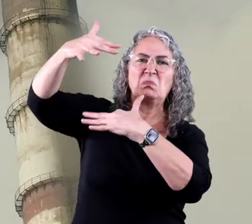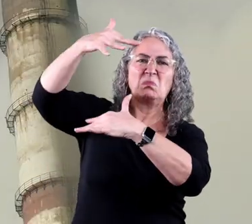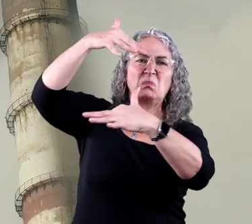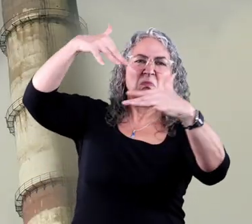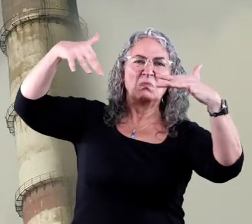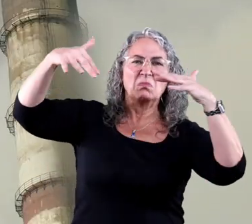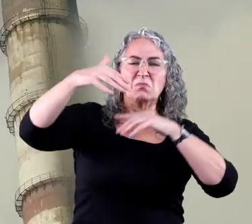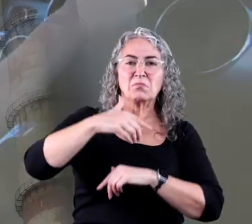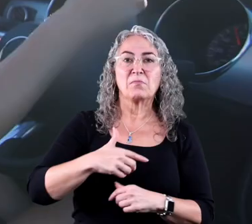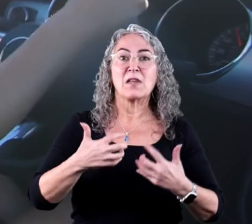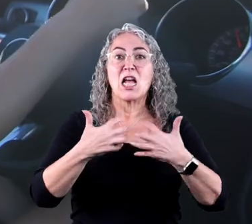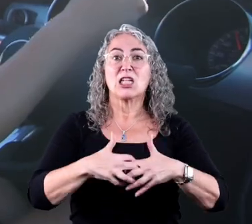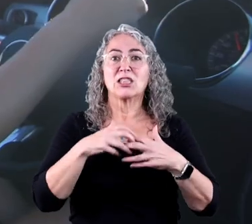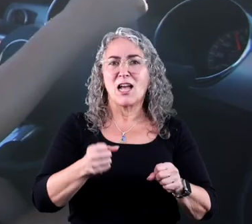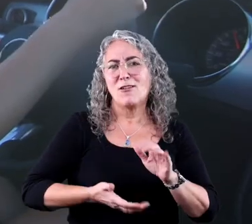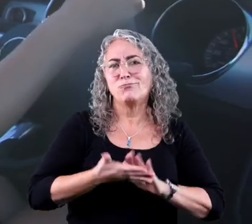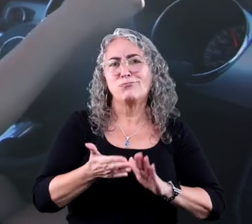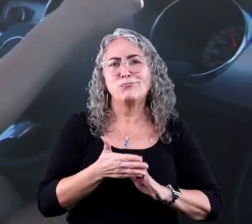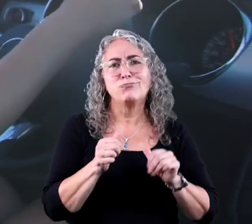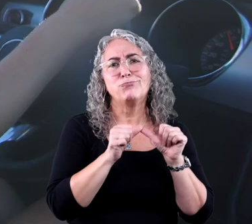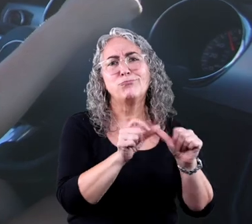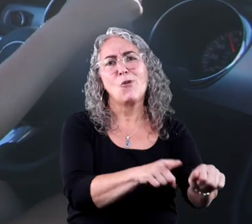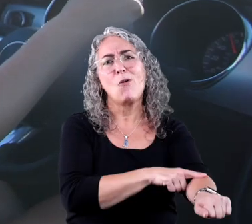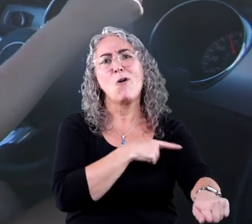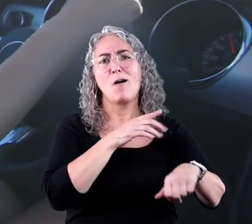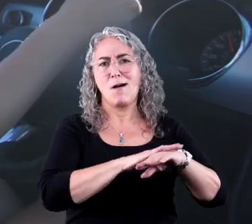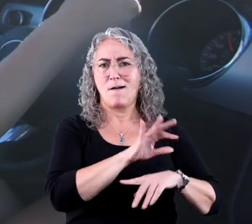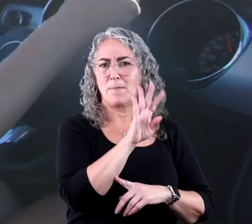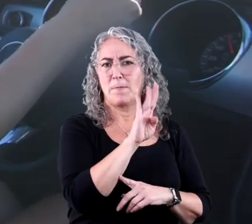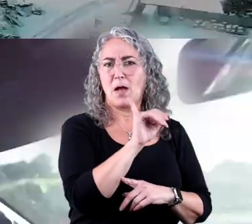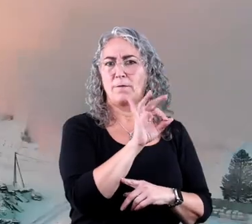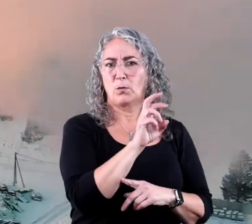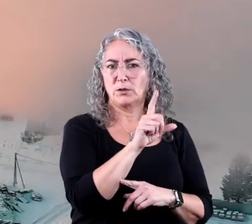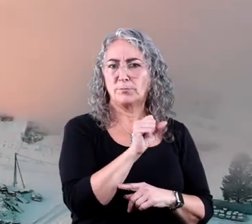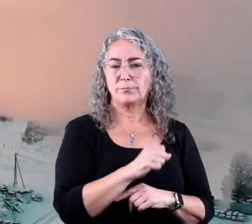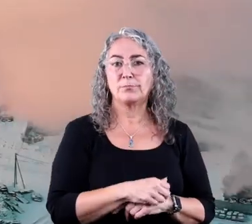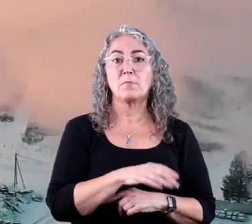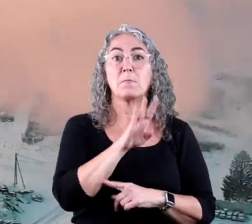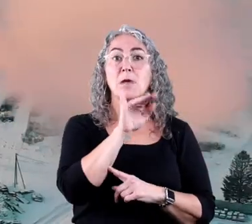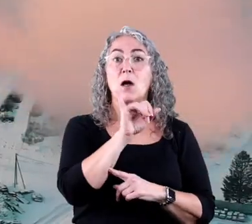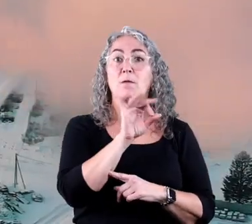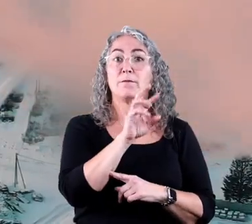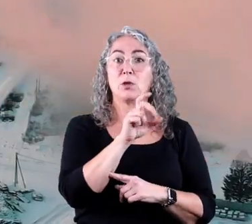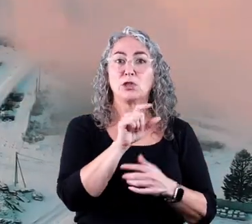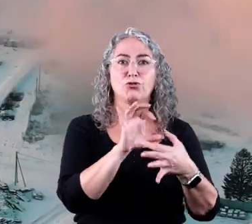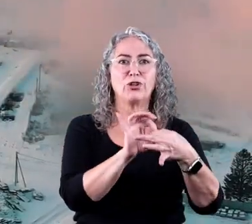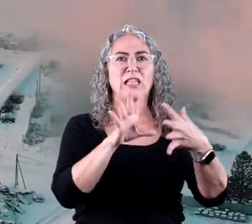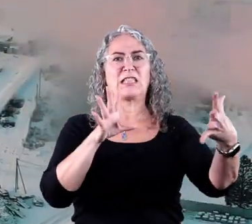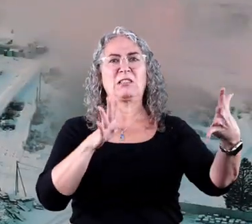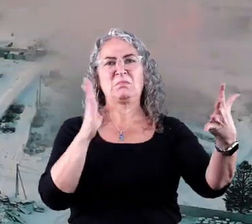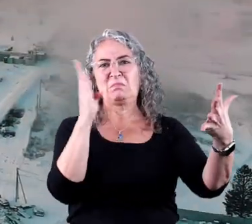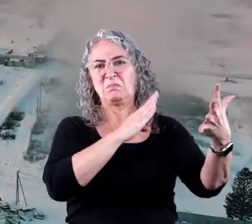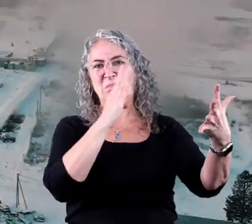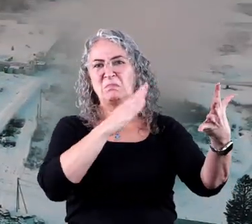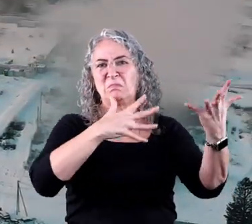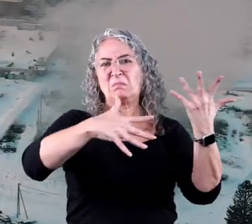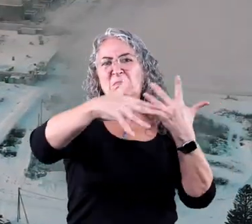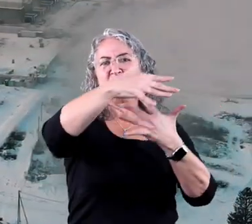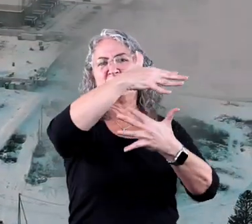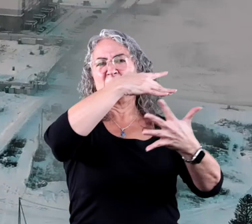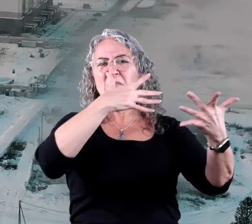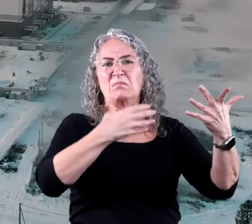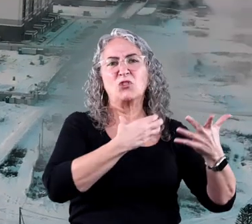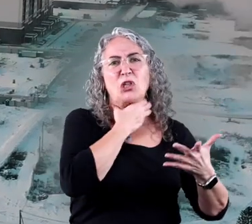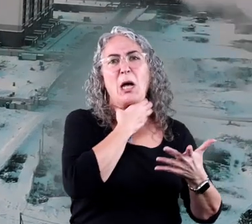our air. Engines can run longer on biofuels. Biofuels reduce greenhouse gases, which are